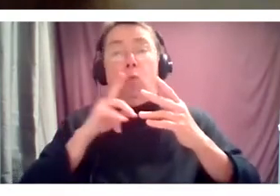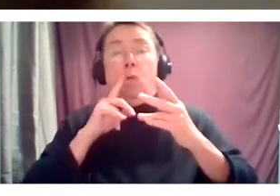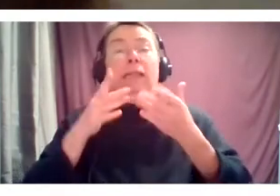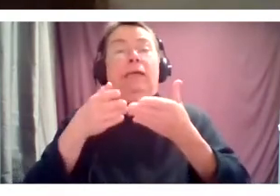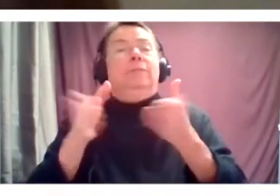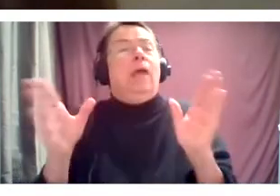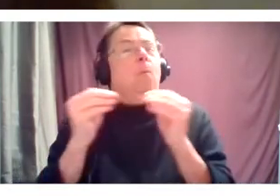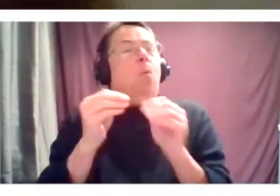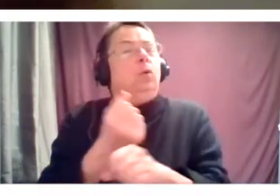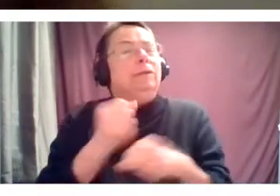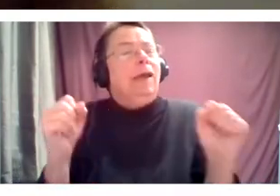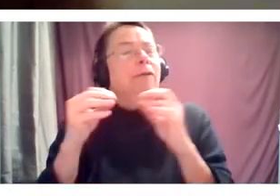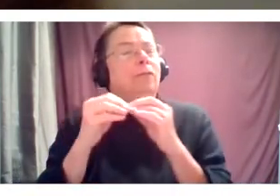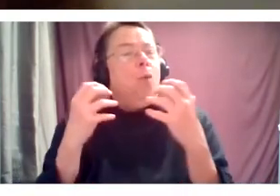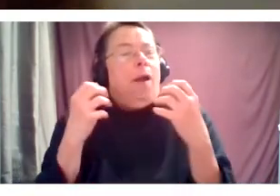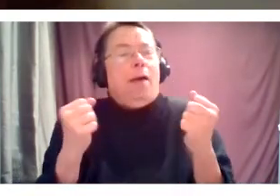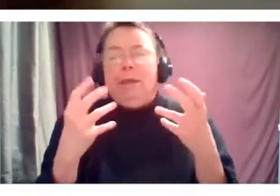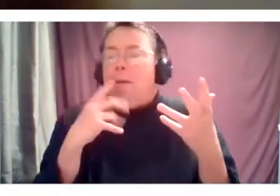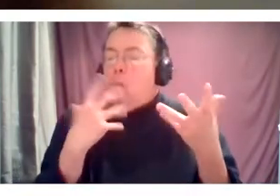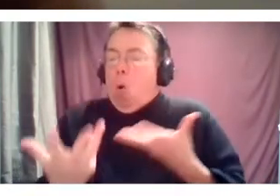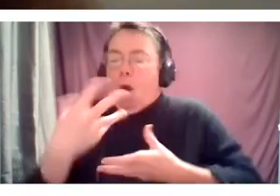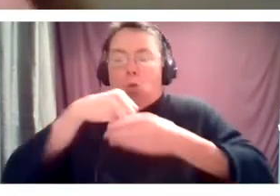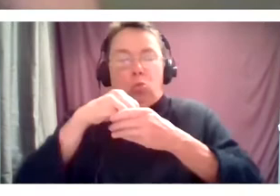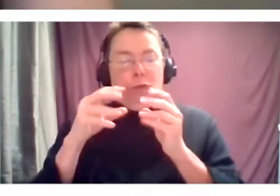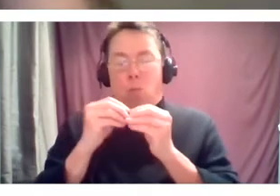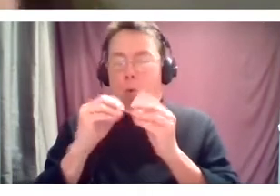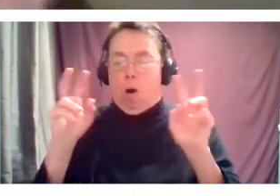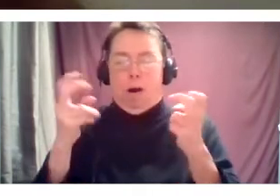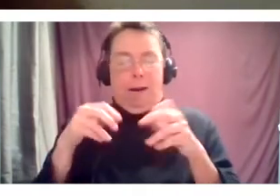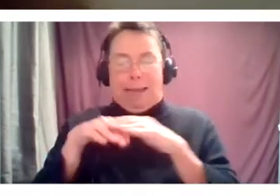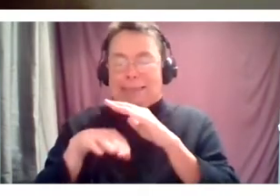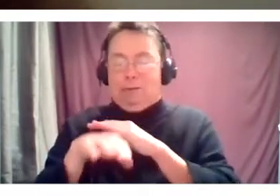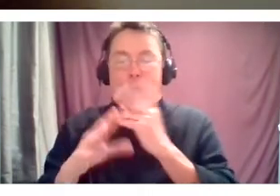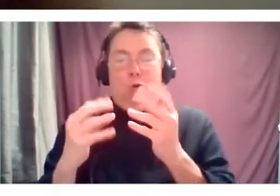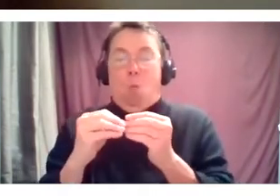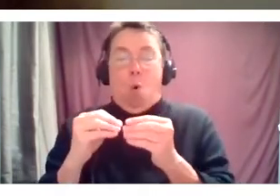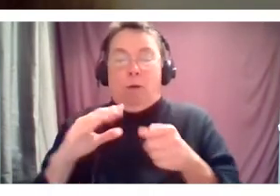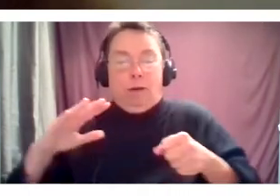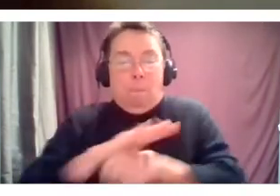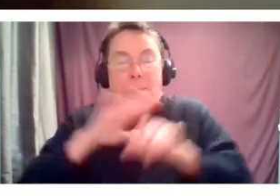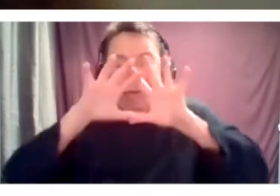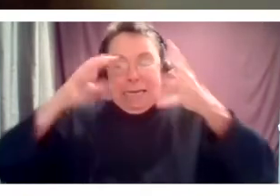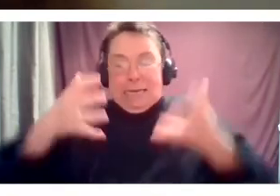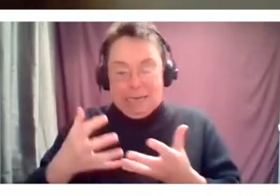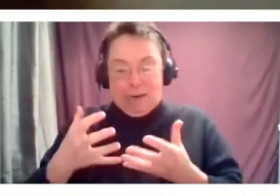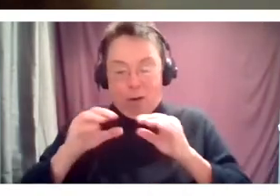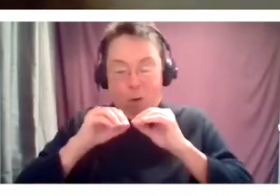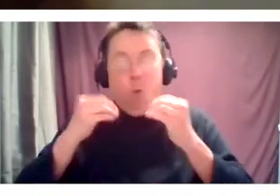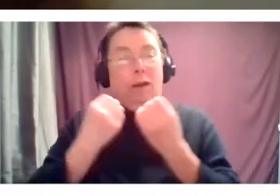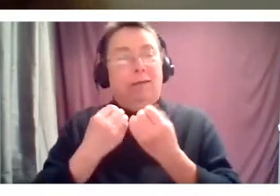healthier, more inclusive, accessible, more complete organization in a theater industry.